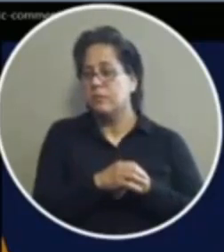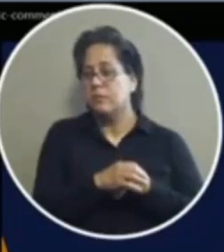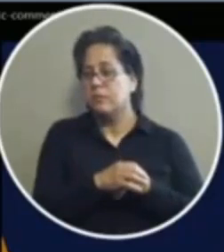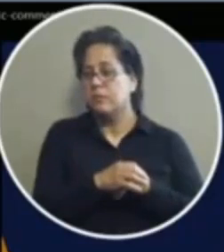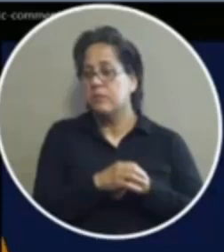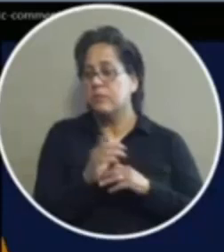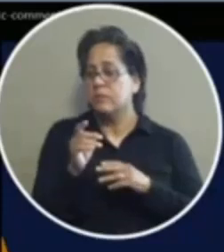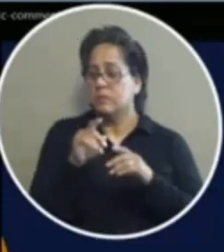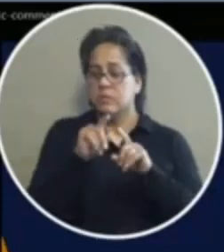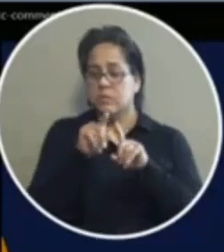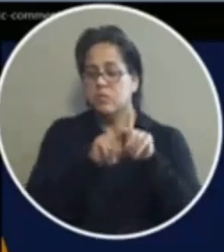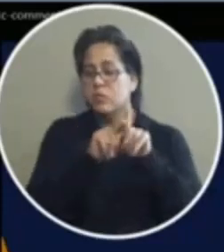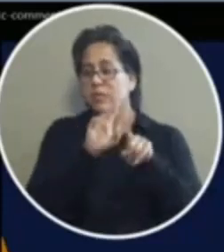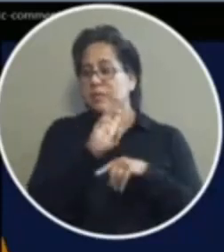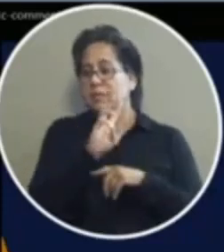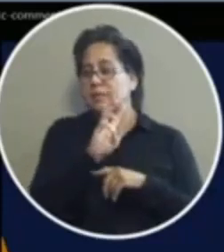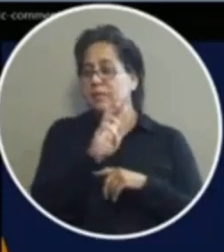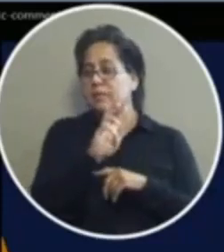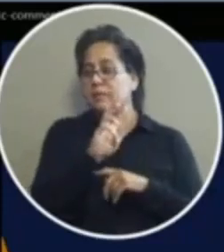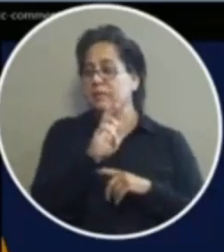star six mr peynado